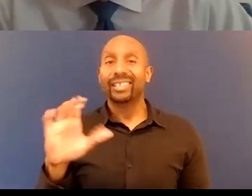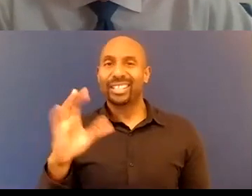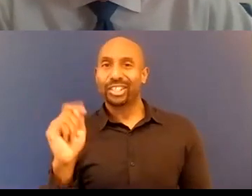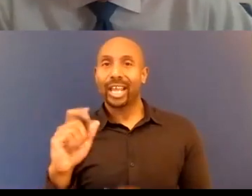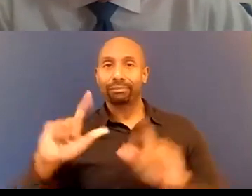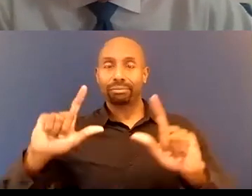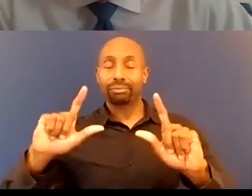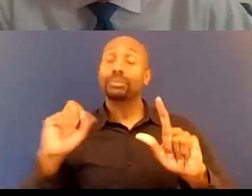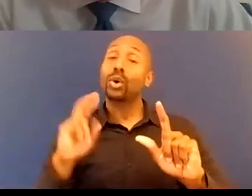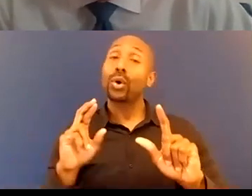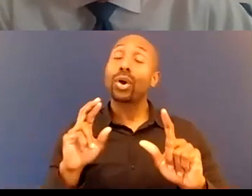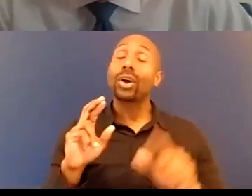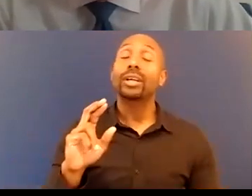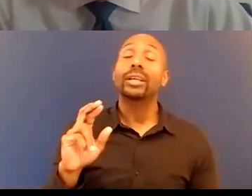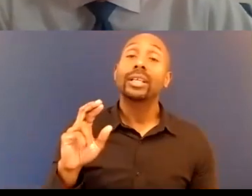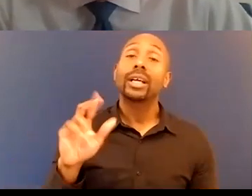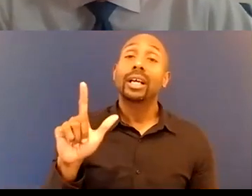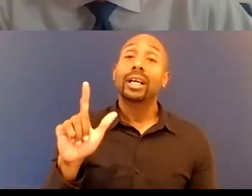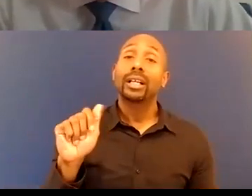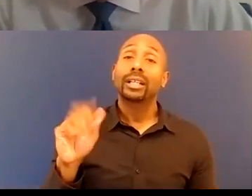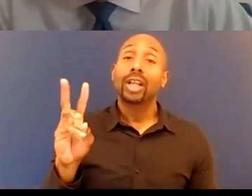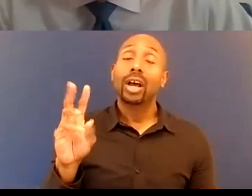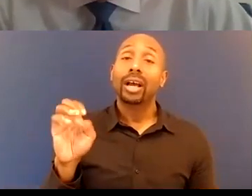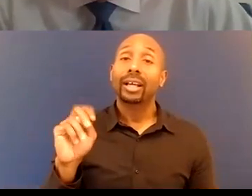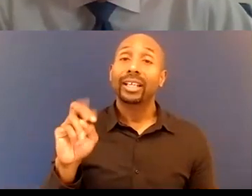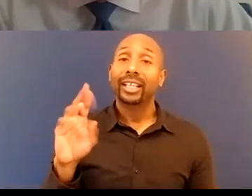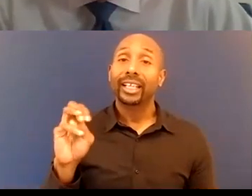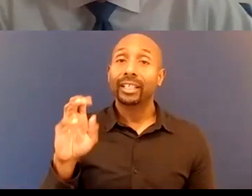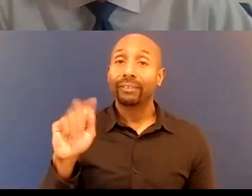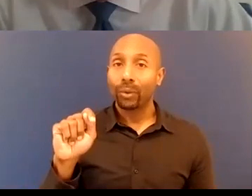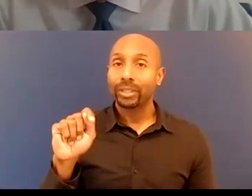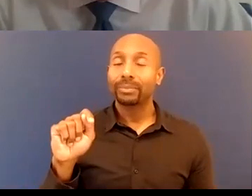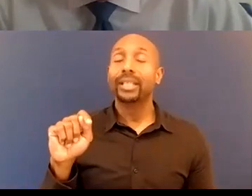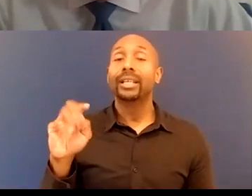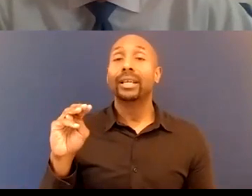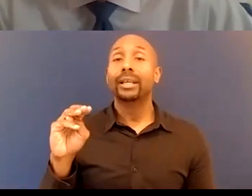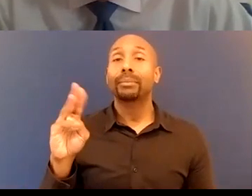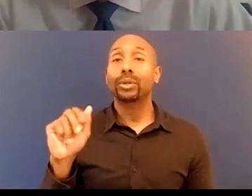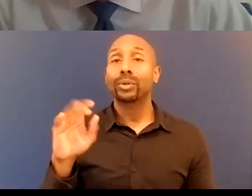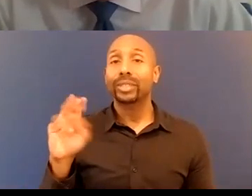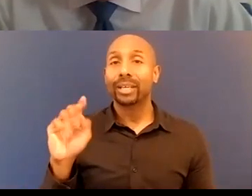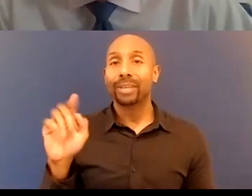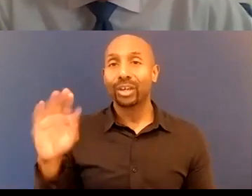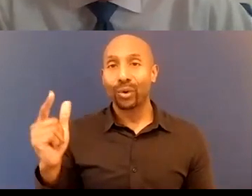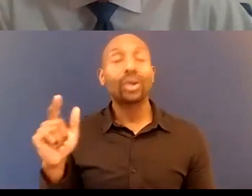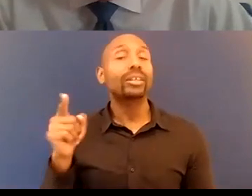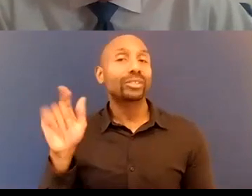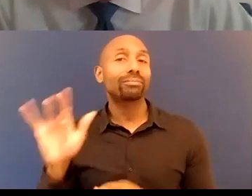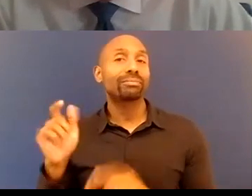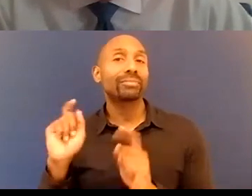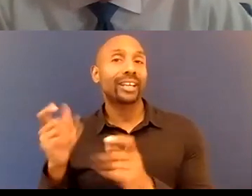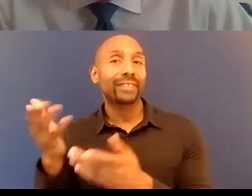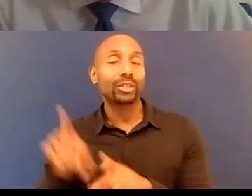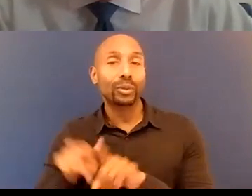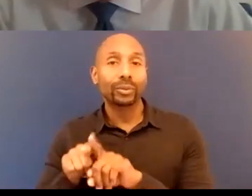at law enforcement museum.org join us on september 9th for another important discussion on equitable policing